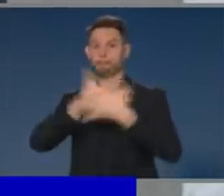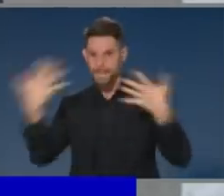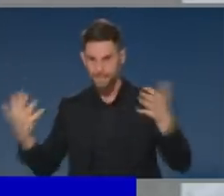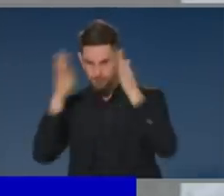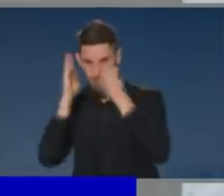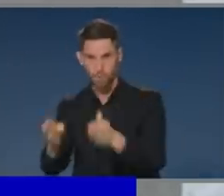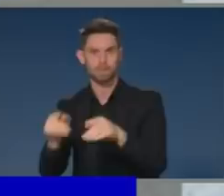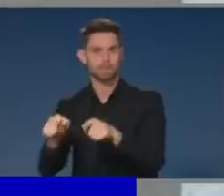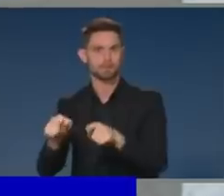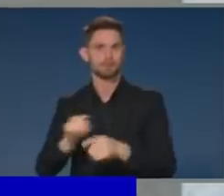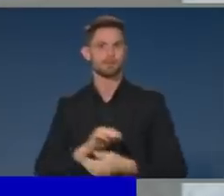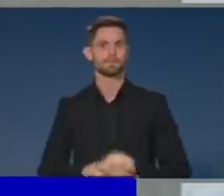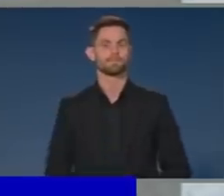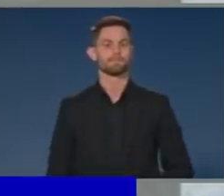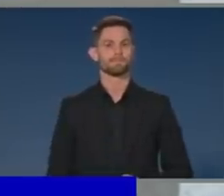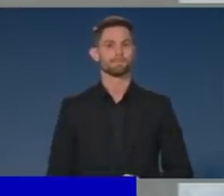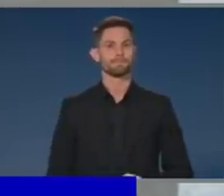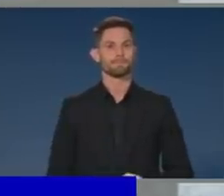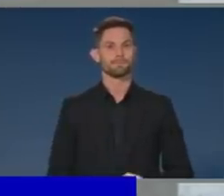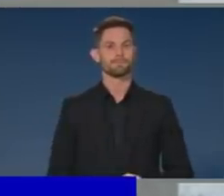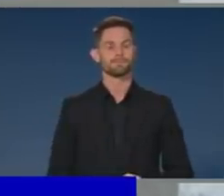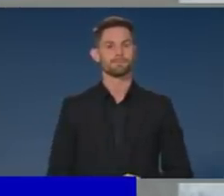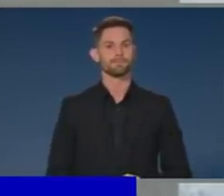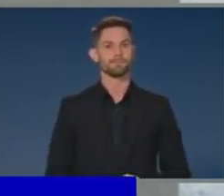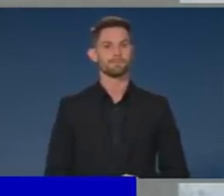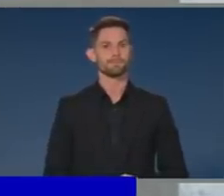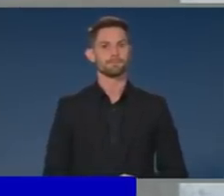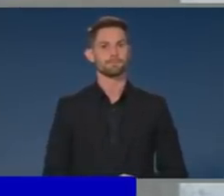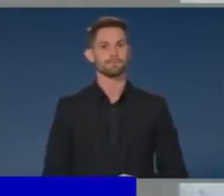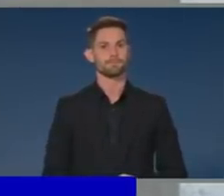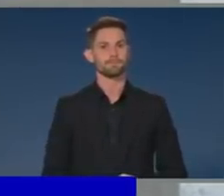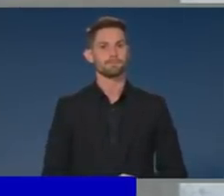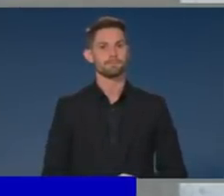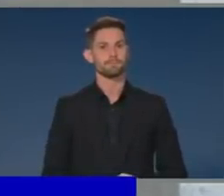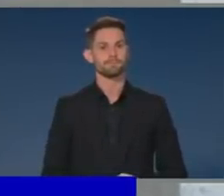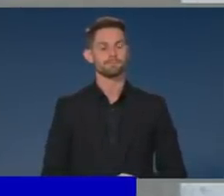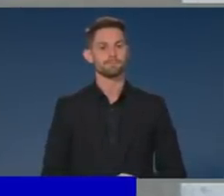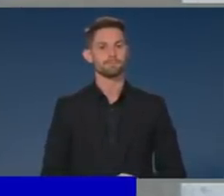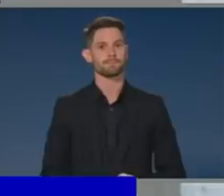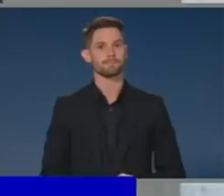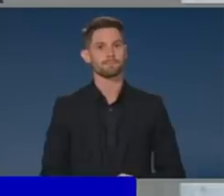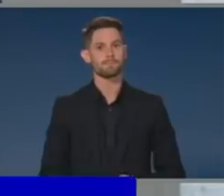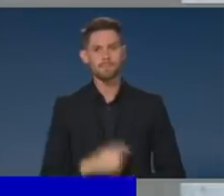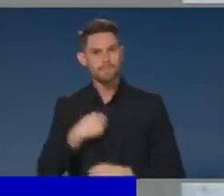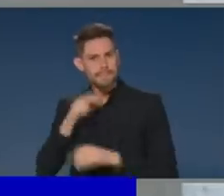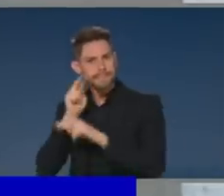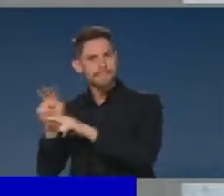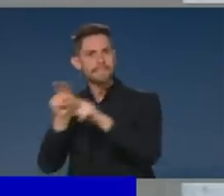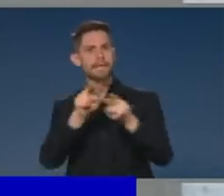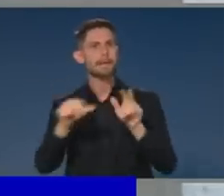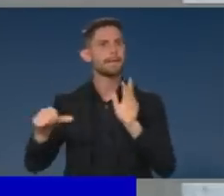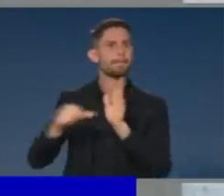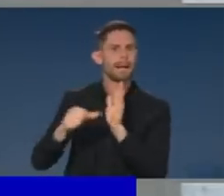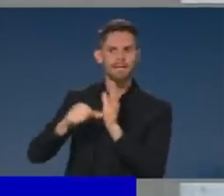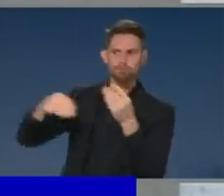We noted during that briefing that the stability had returned to financial markets. While they are fragile,